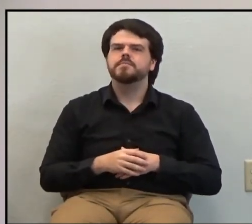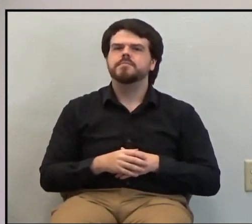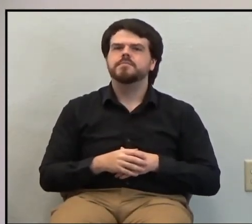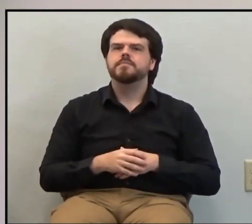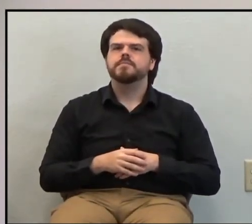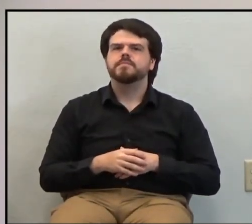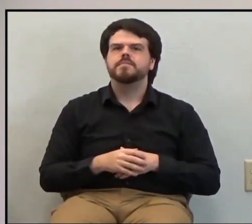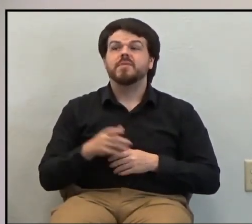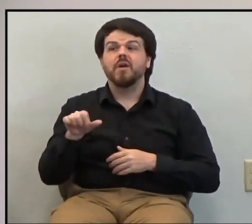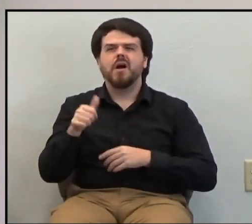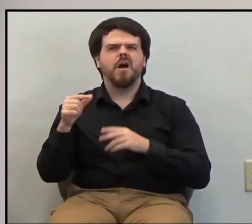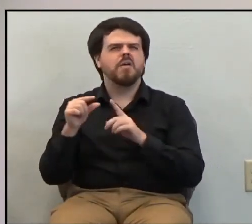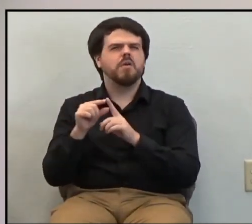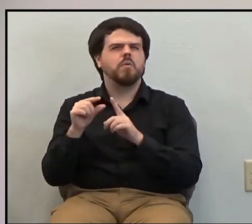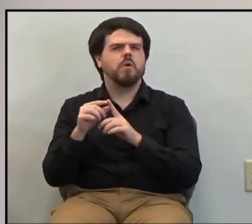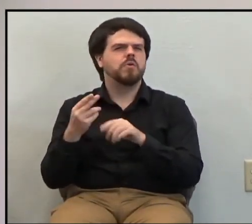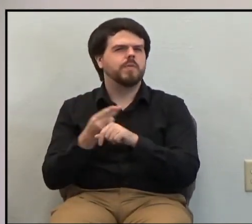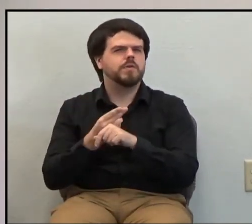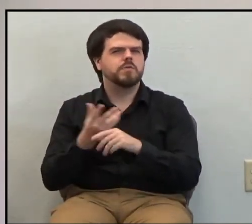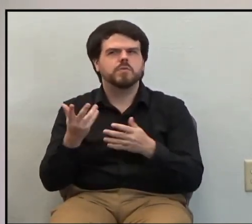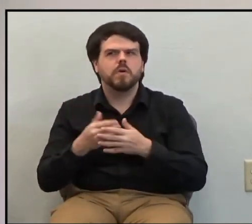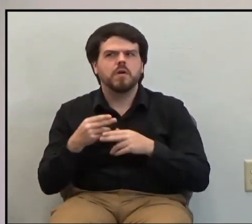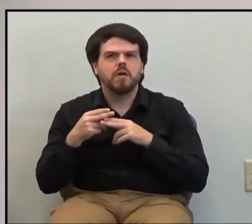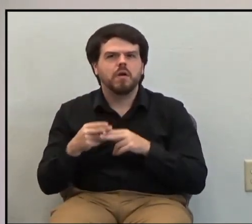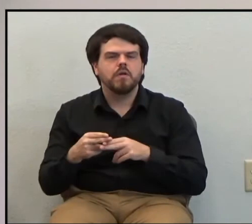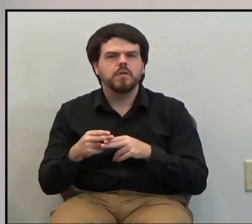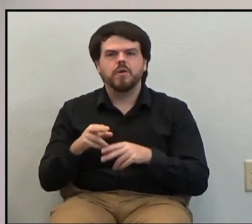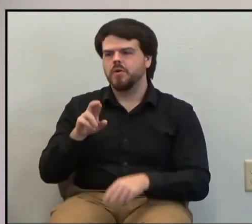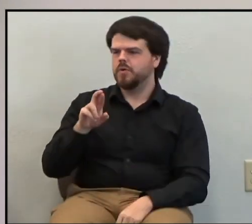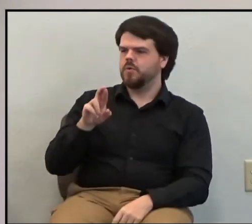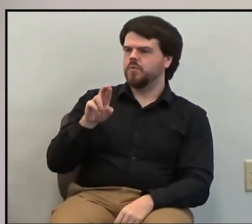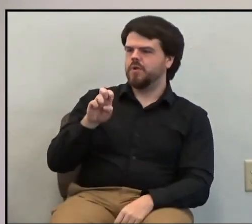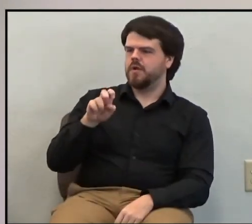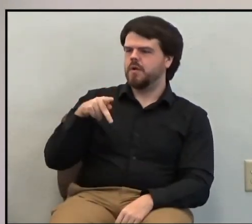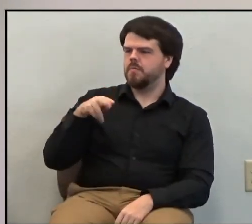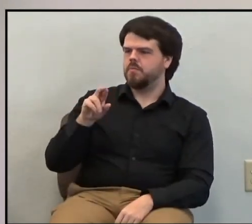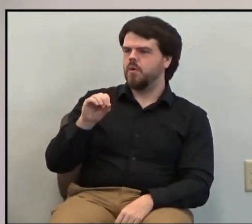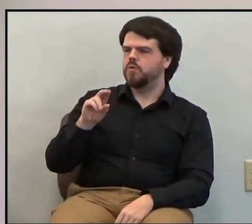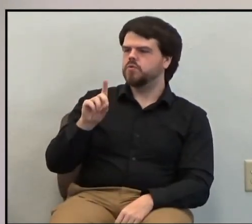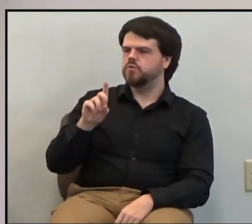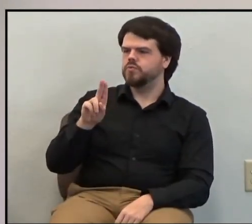What's another word that they use for it? We reproduce ourselves.